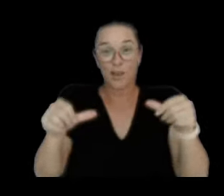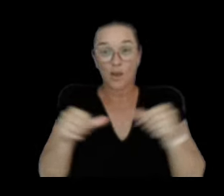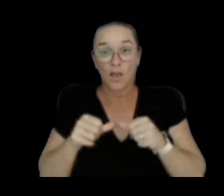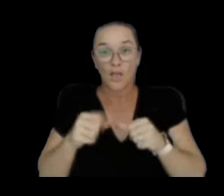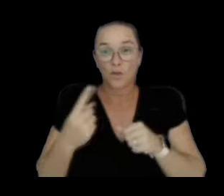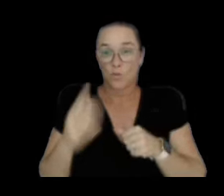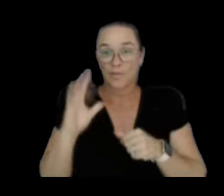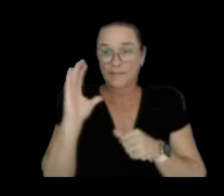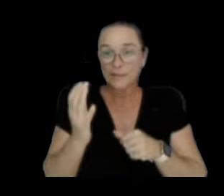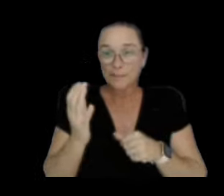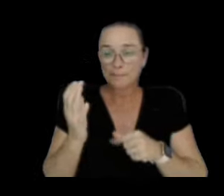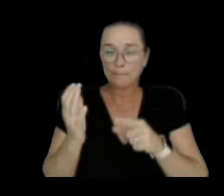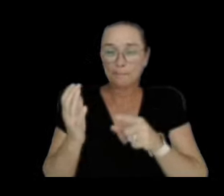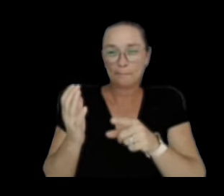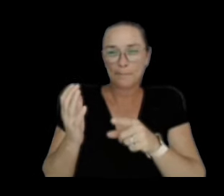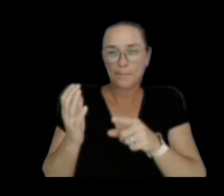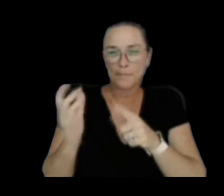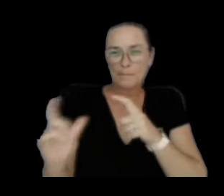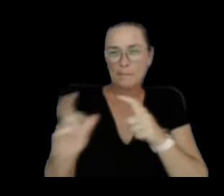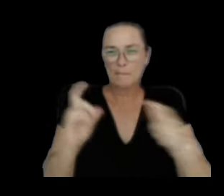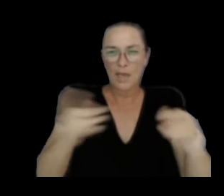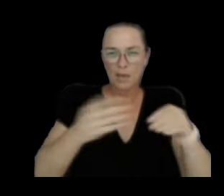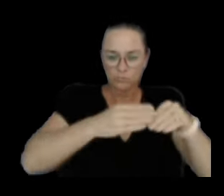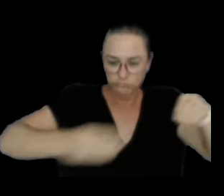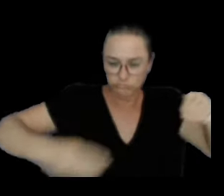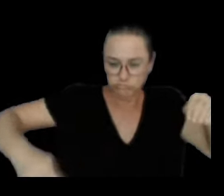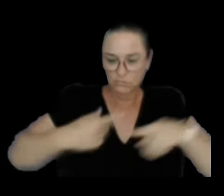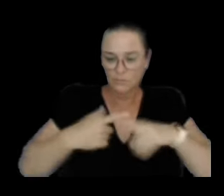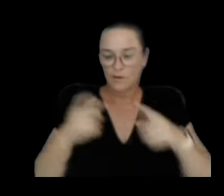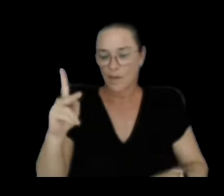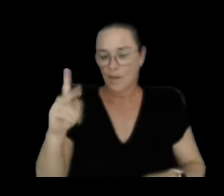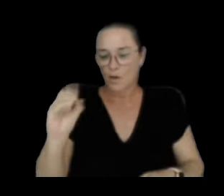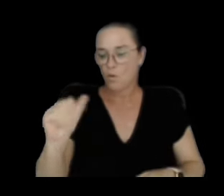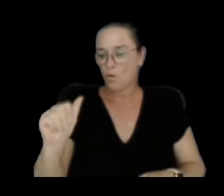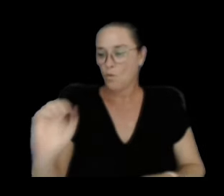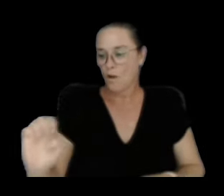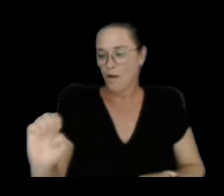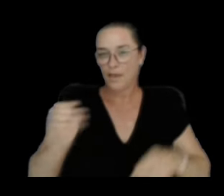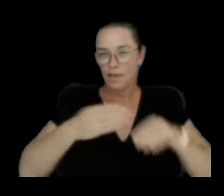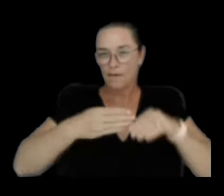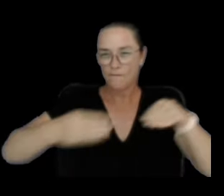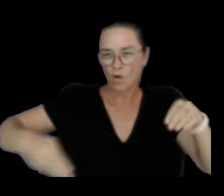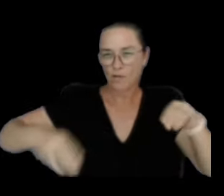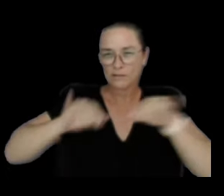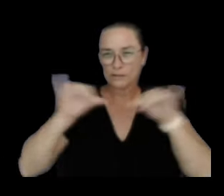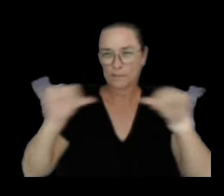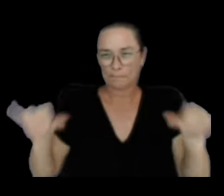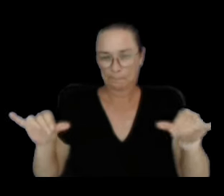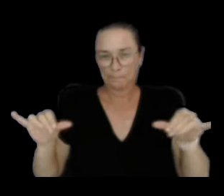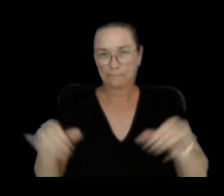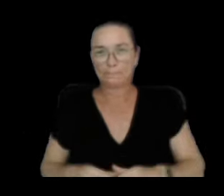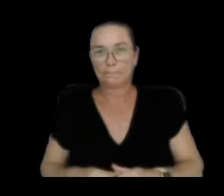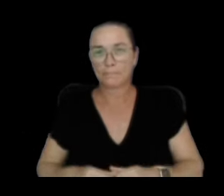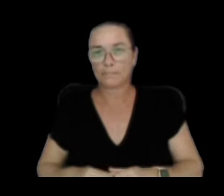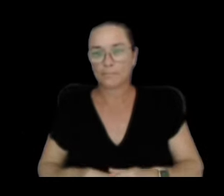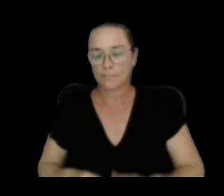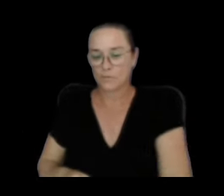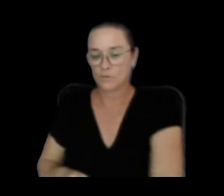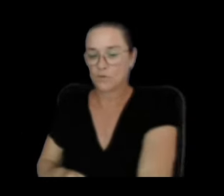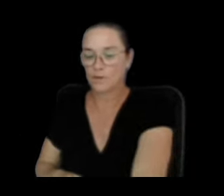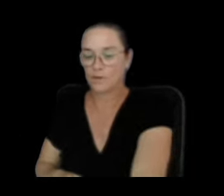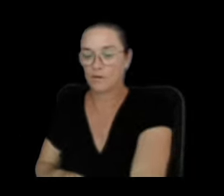one of these major faults of the Kauai fault system, which is largely to the west here. But you can see that these